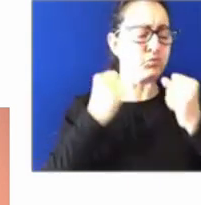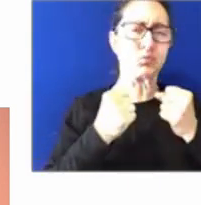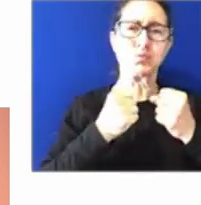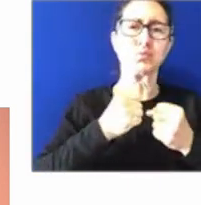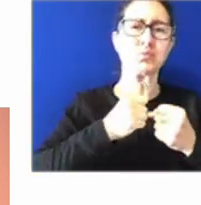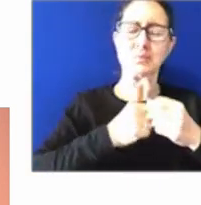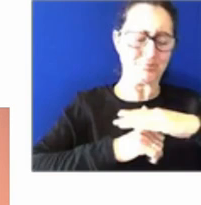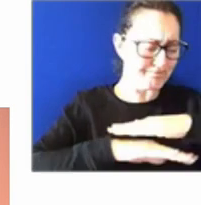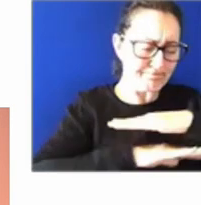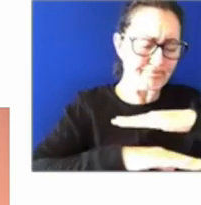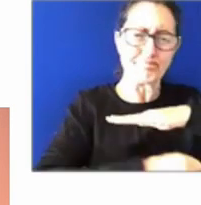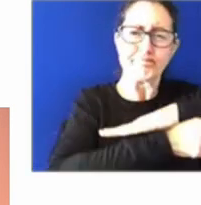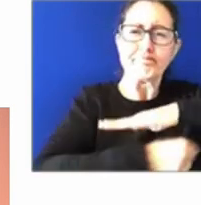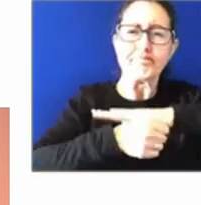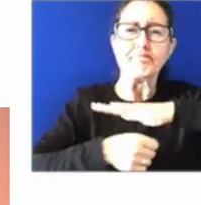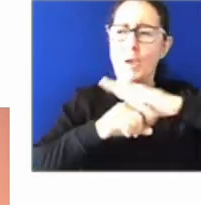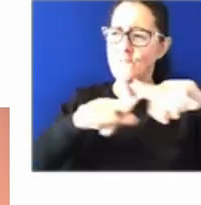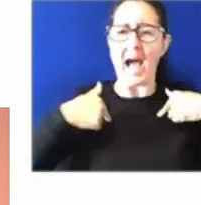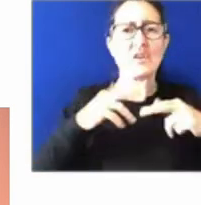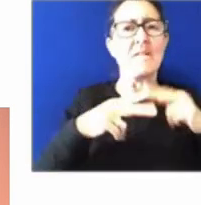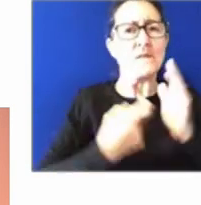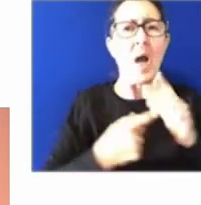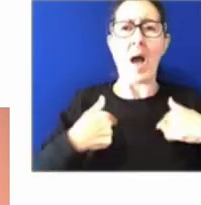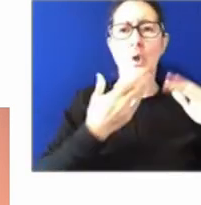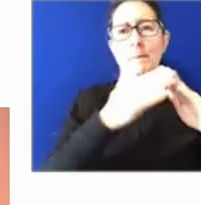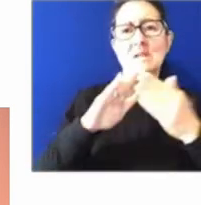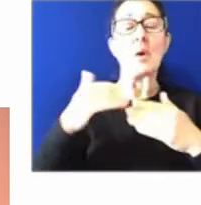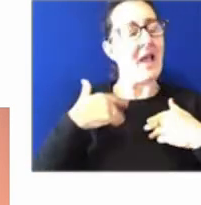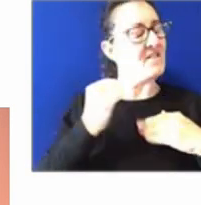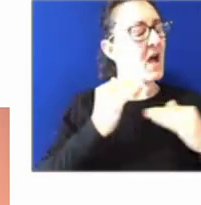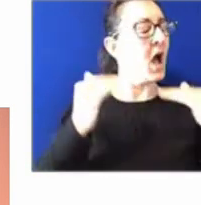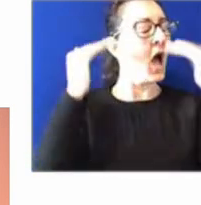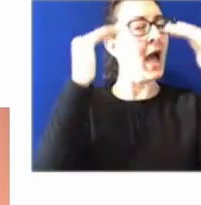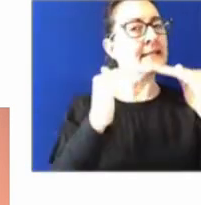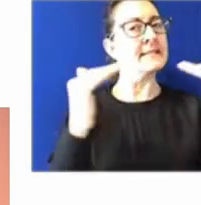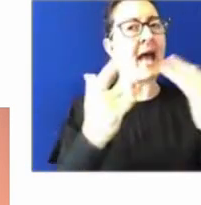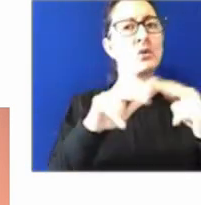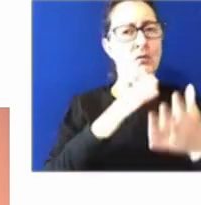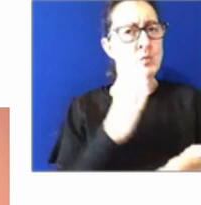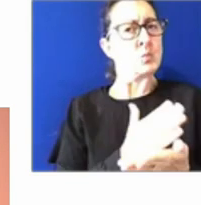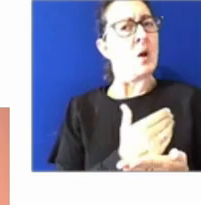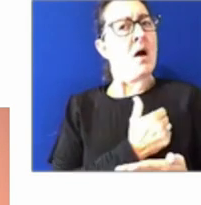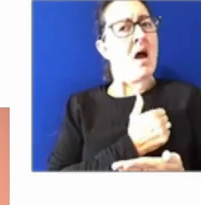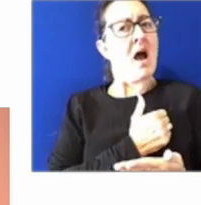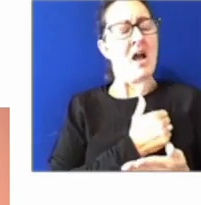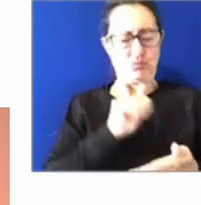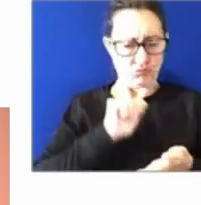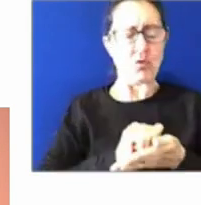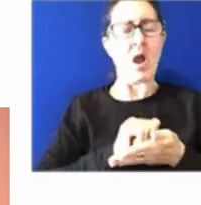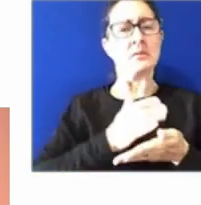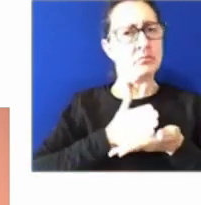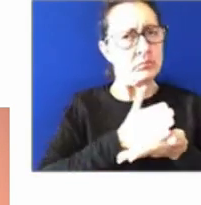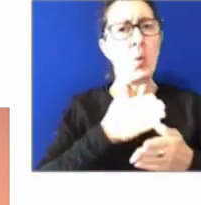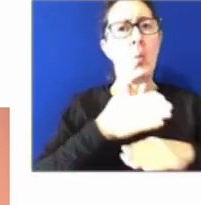have a high standard of integrity and professionalism. But to safeguard this we really do need to strengthen